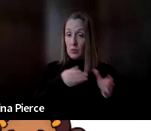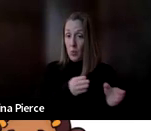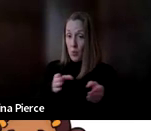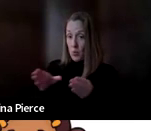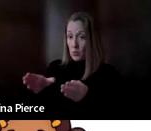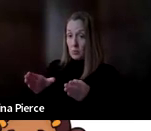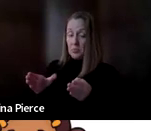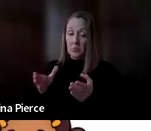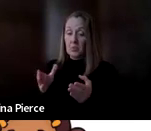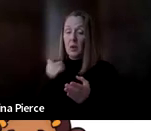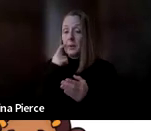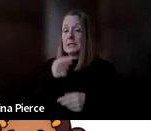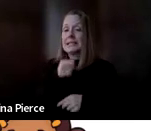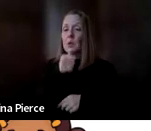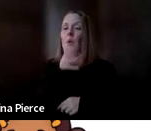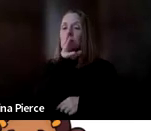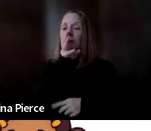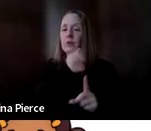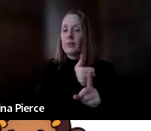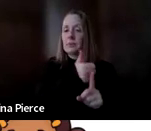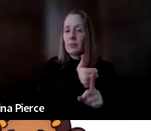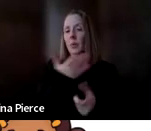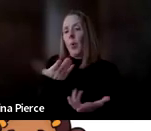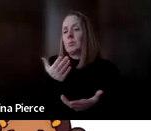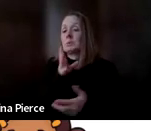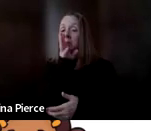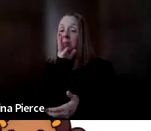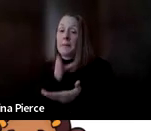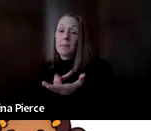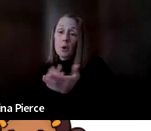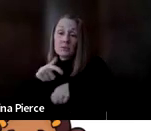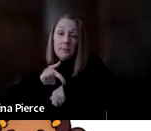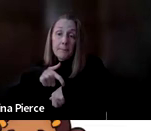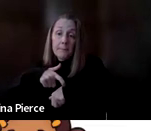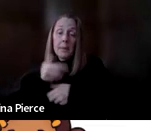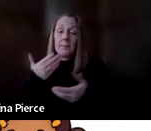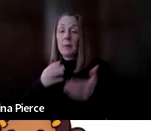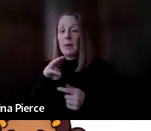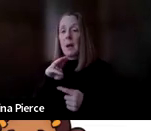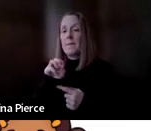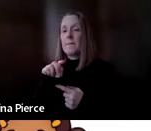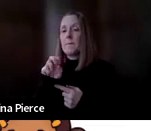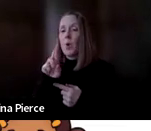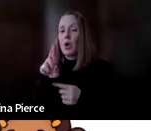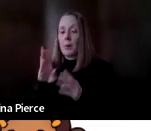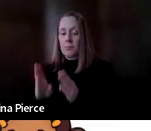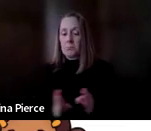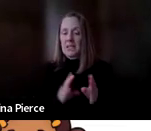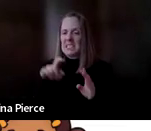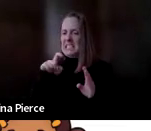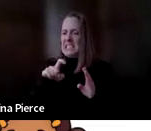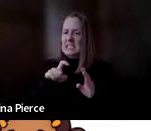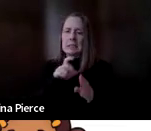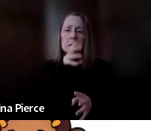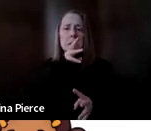It could be because they're non speaking or part time on speaking. They might have motor planning needs that make producing speech difficult or producing